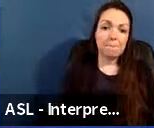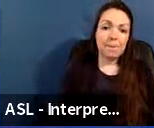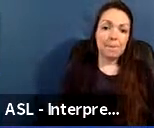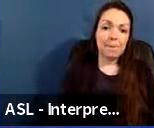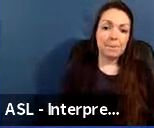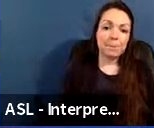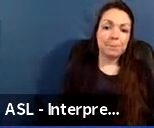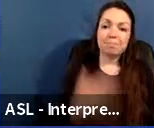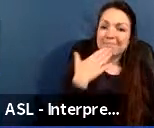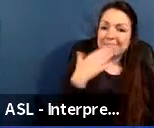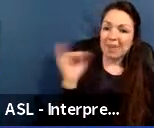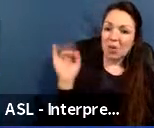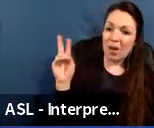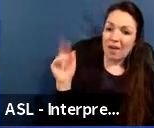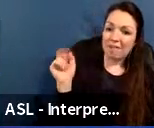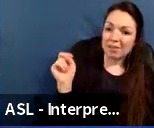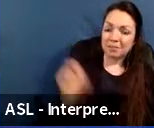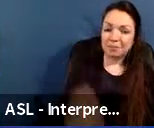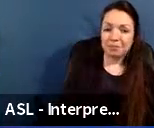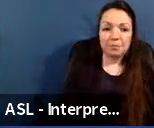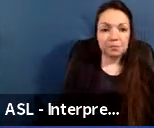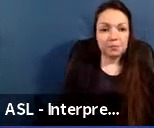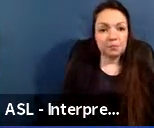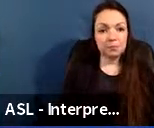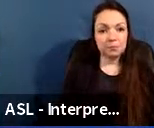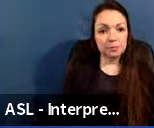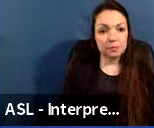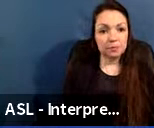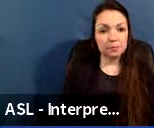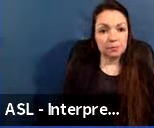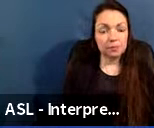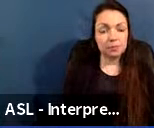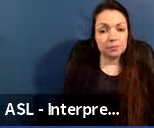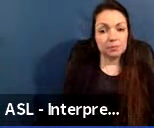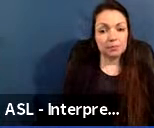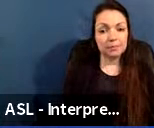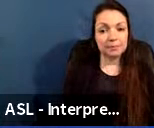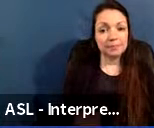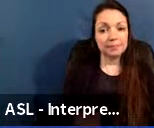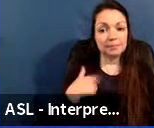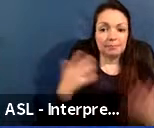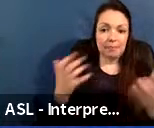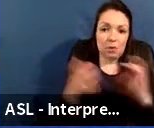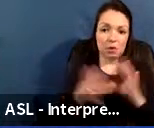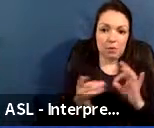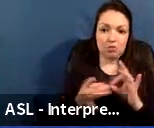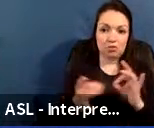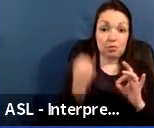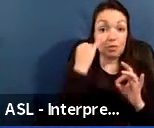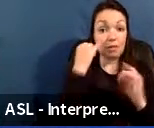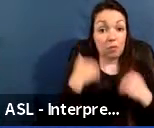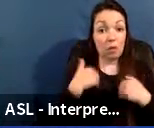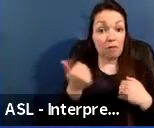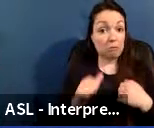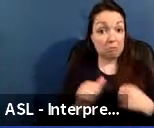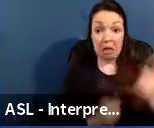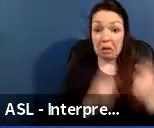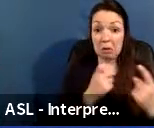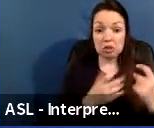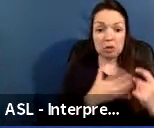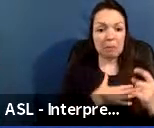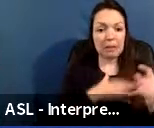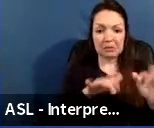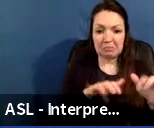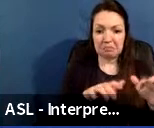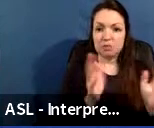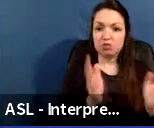Thank you. Ivan. And also, before I get started, want to mention that if you have a question, please drop it in the chat